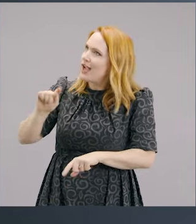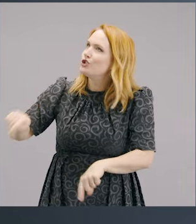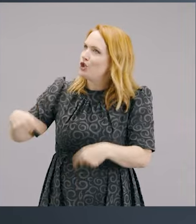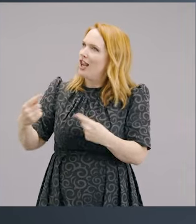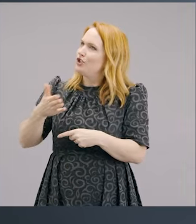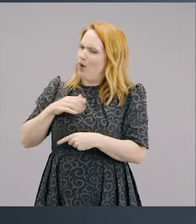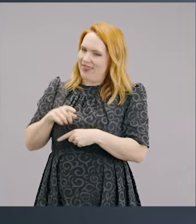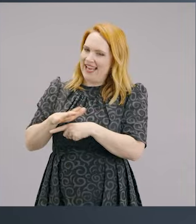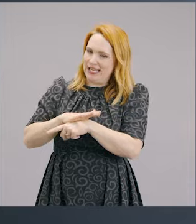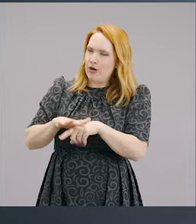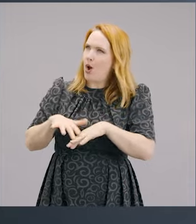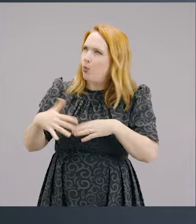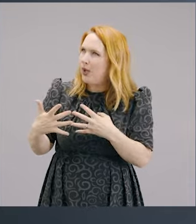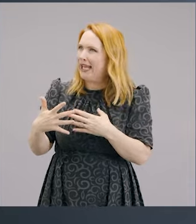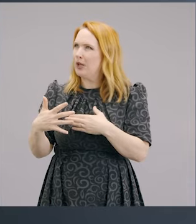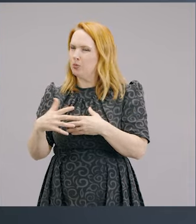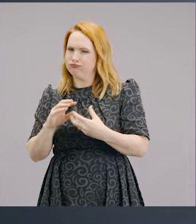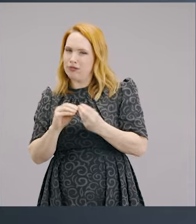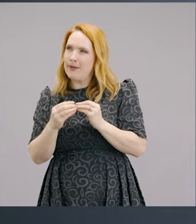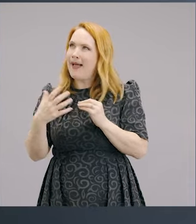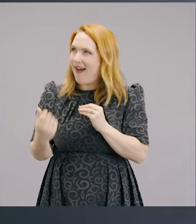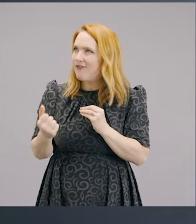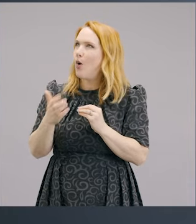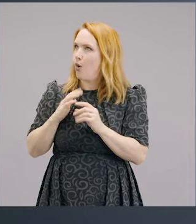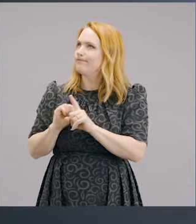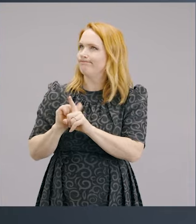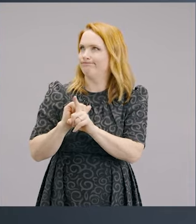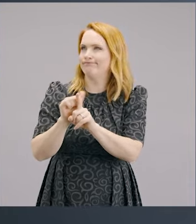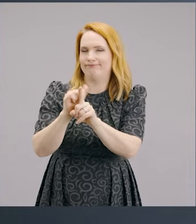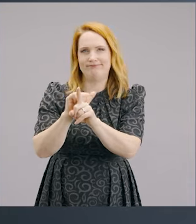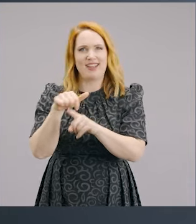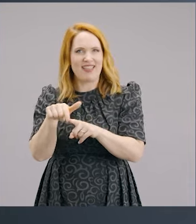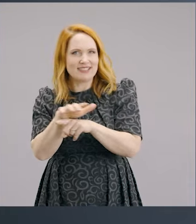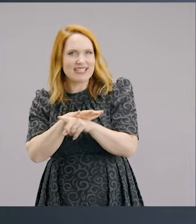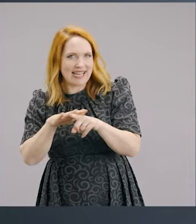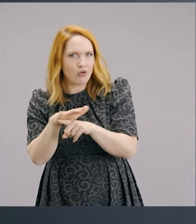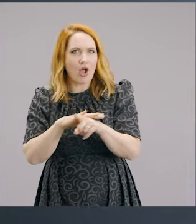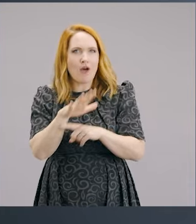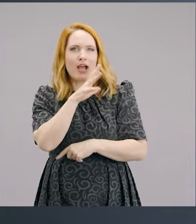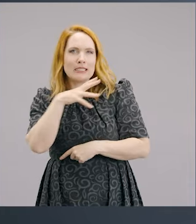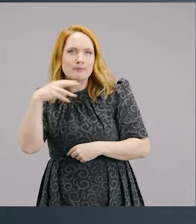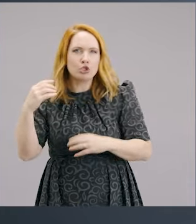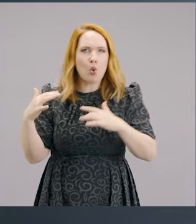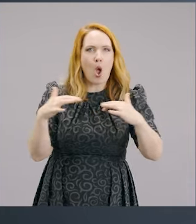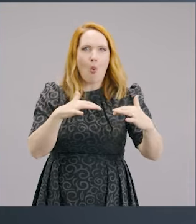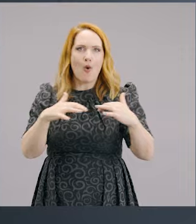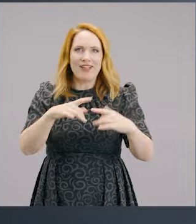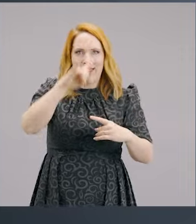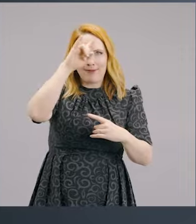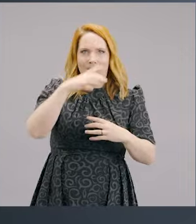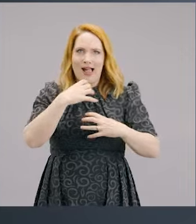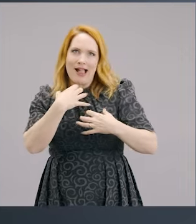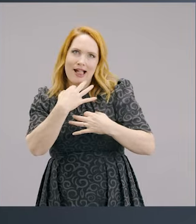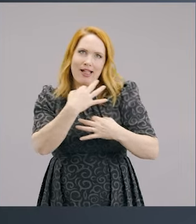wanna come into this area because it is an area of spiritual warfare. And if it